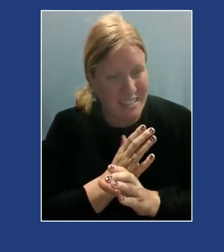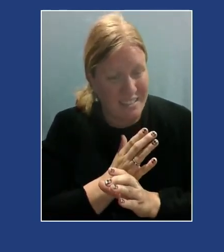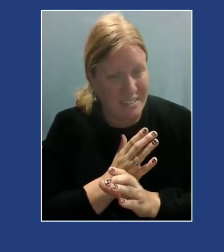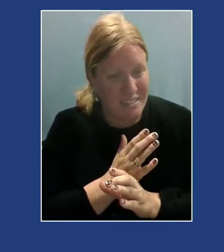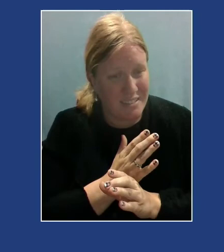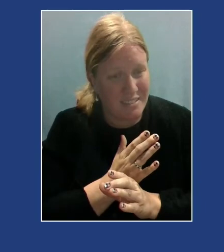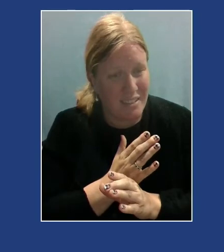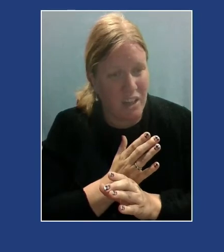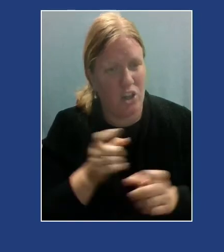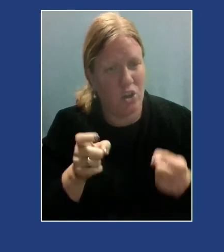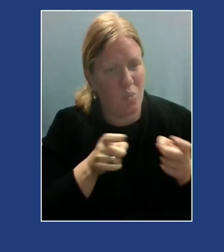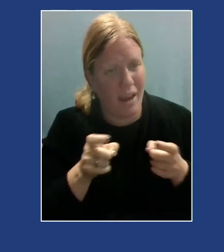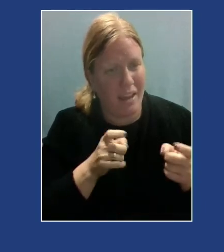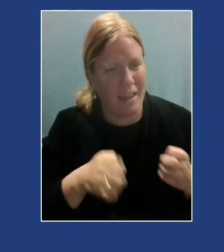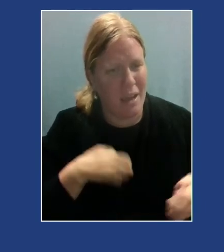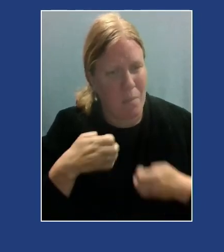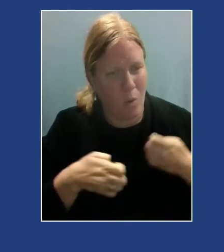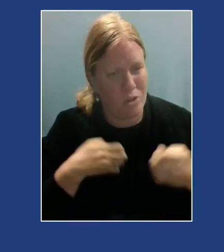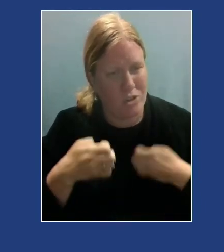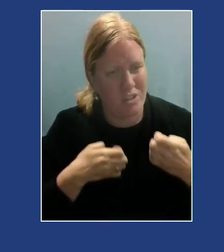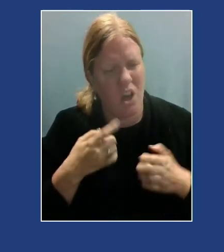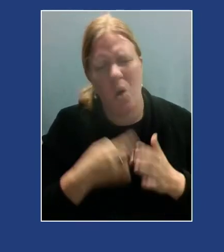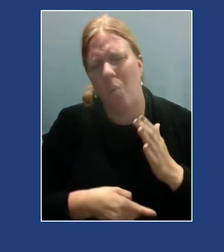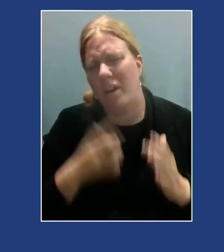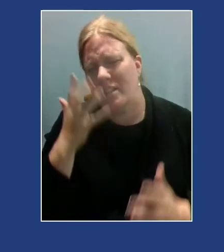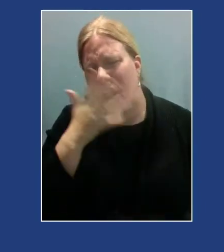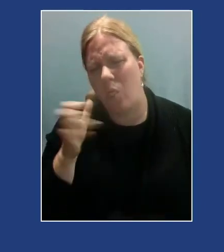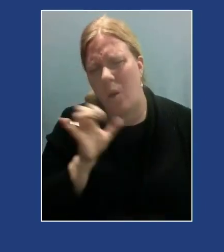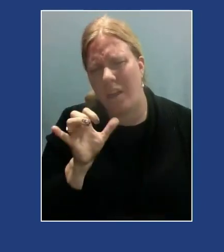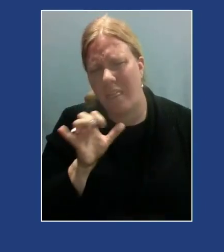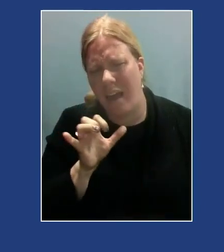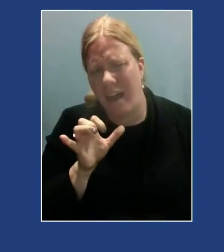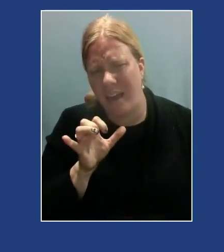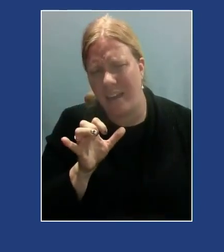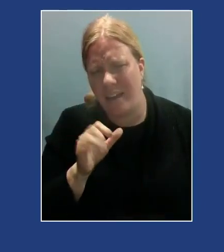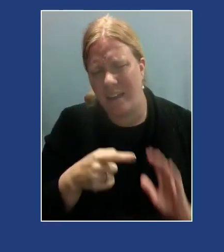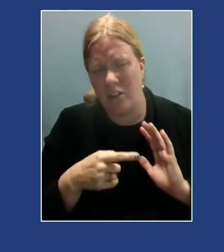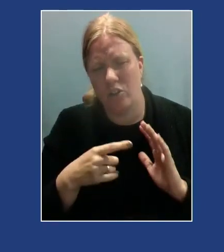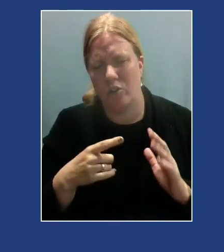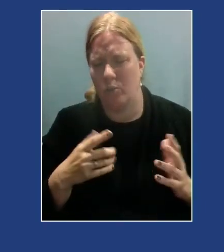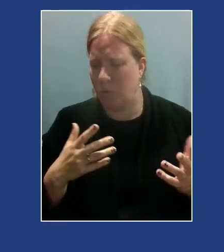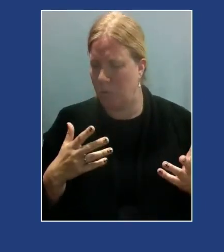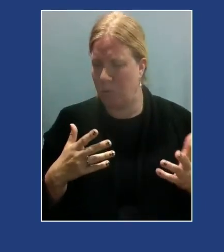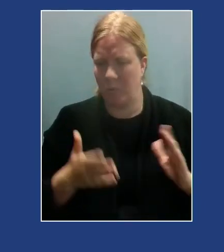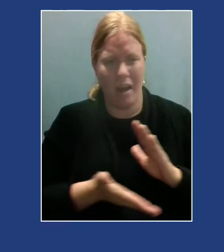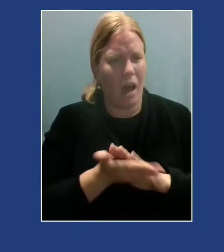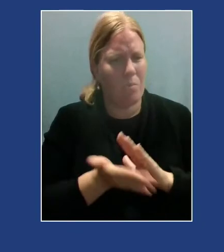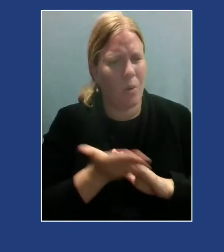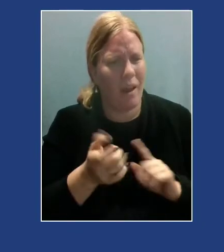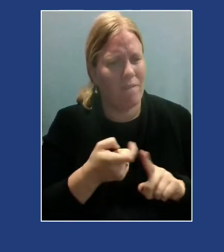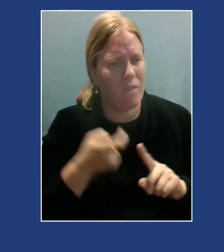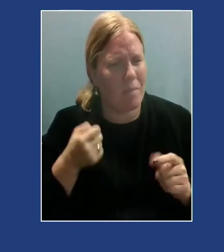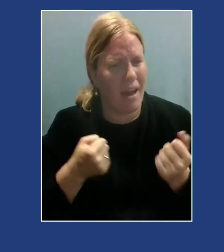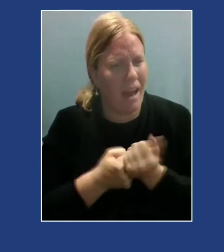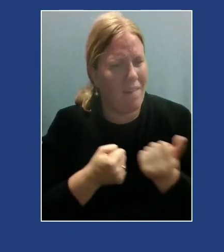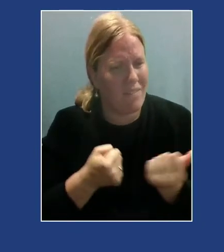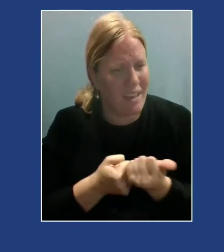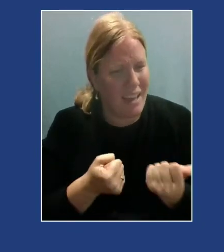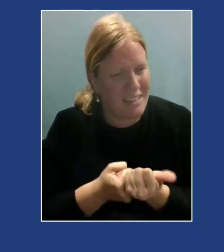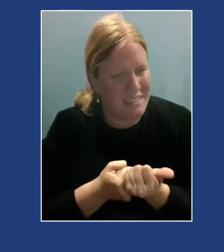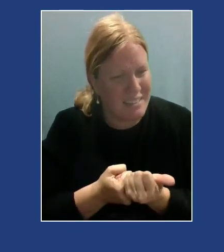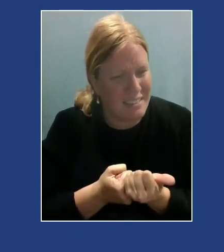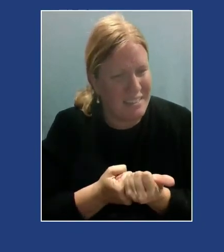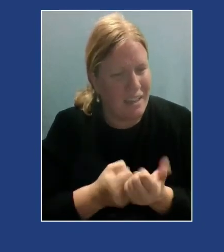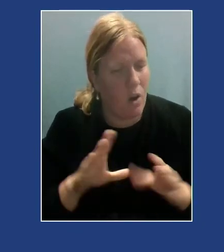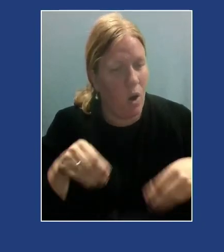what does it look like to operate from a place of advocacy? What does it look like to offer community